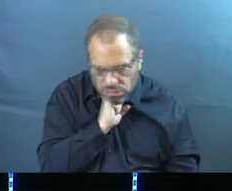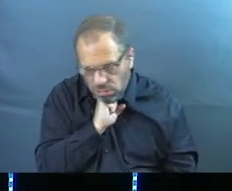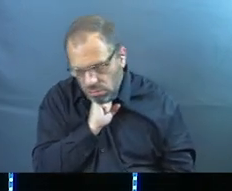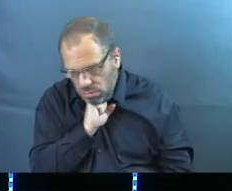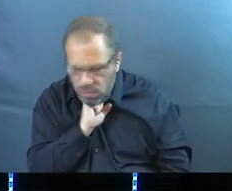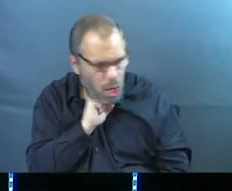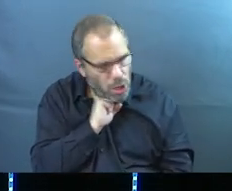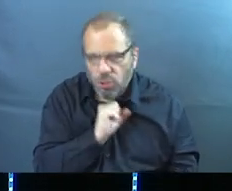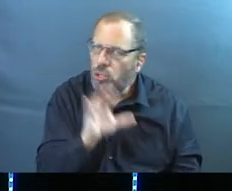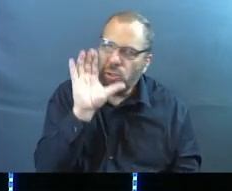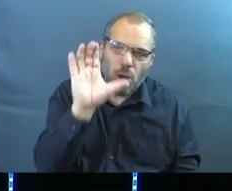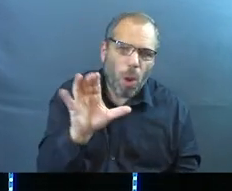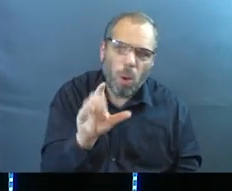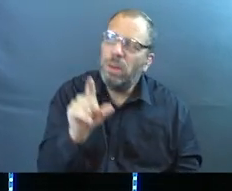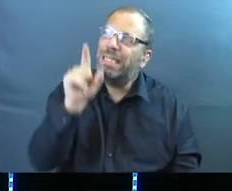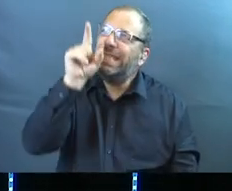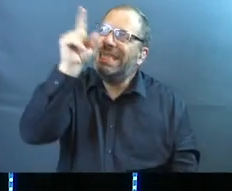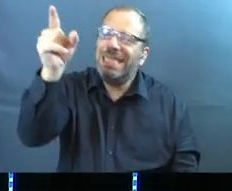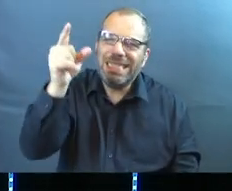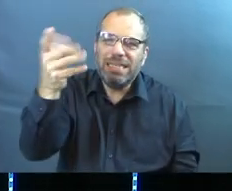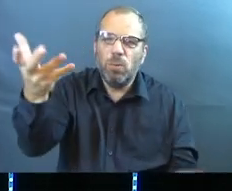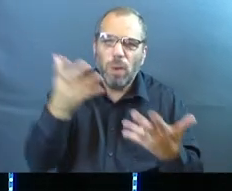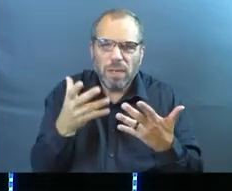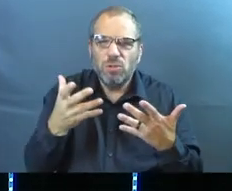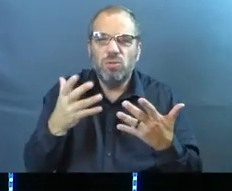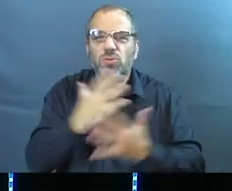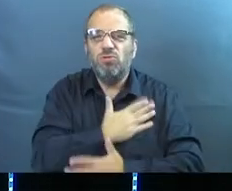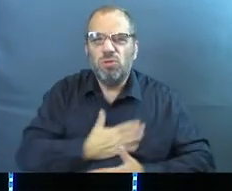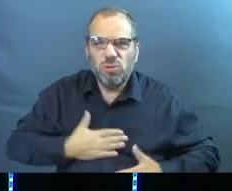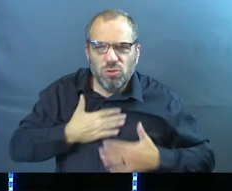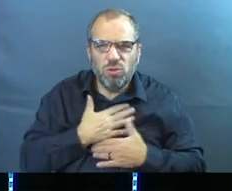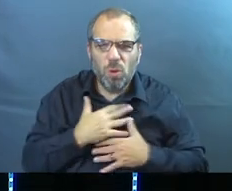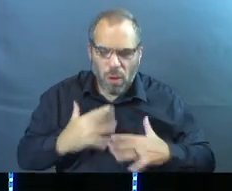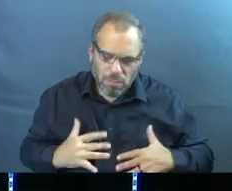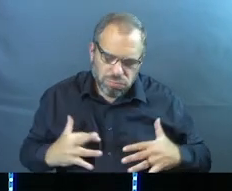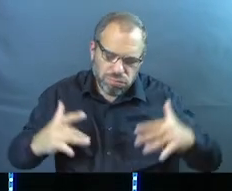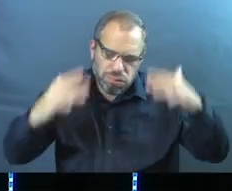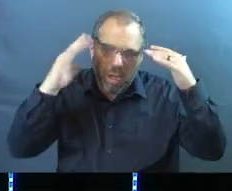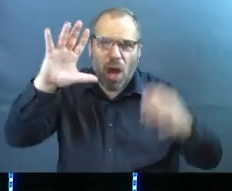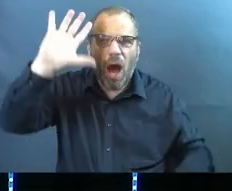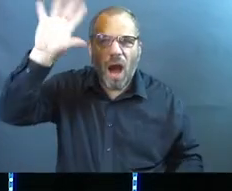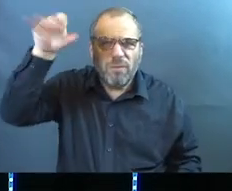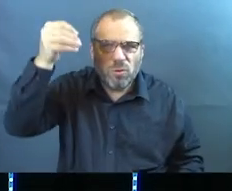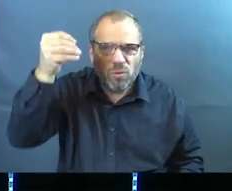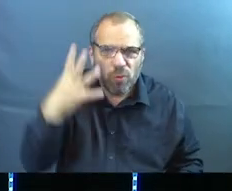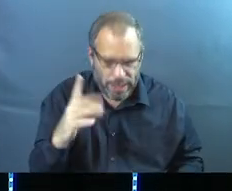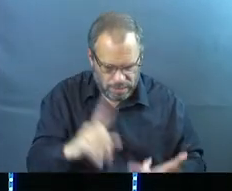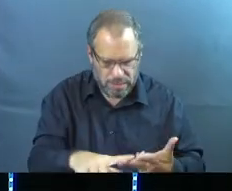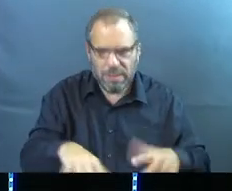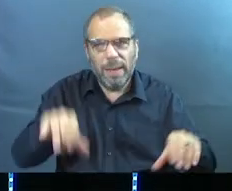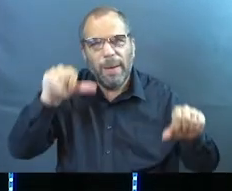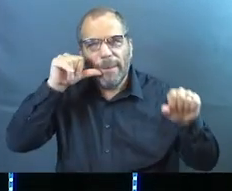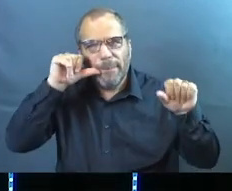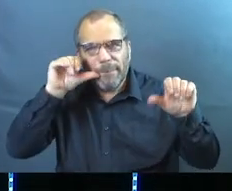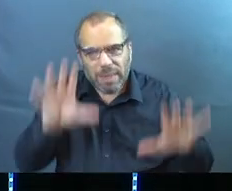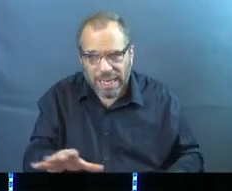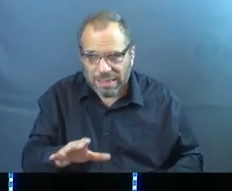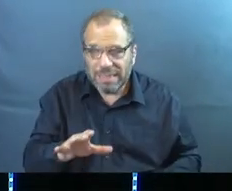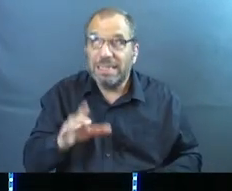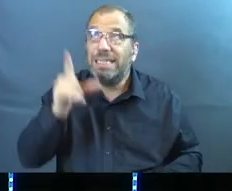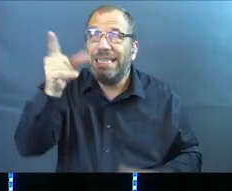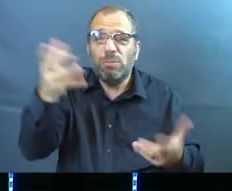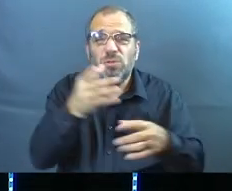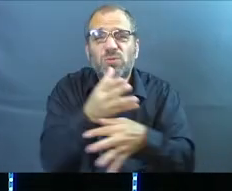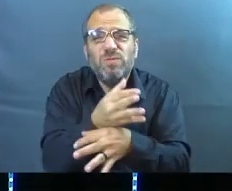he wants you to swim in the ocean of his grace he wants you to enjoy the blessing that he has for you he wants you free